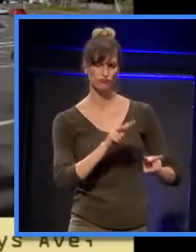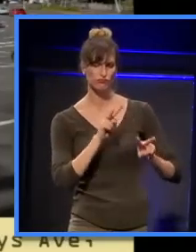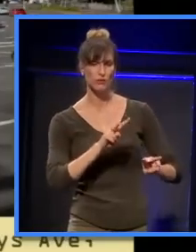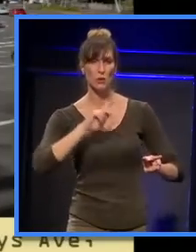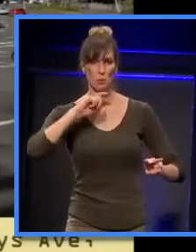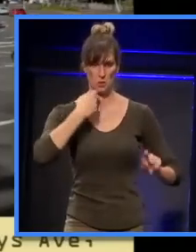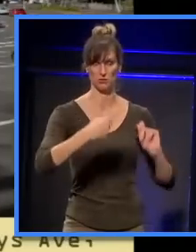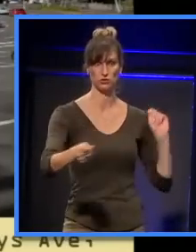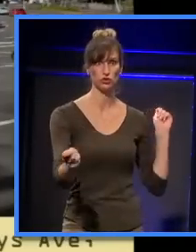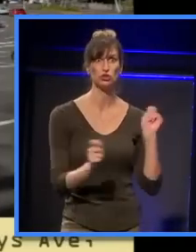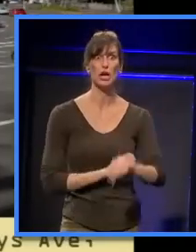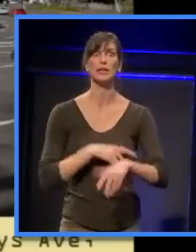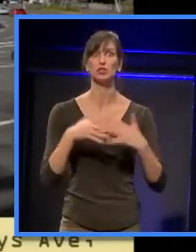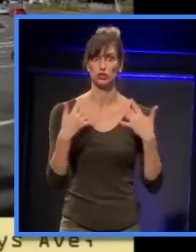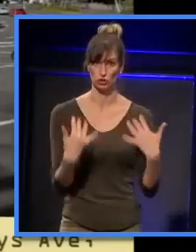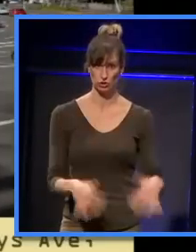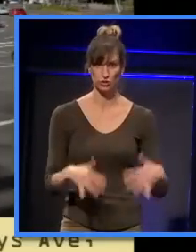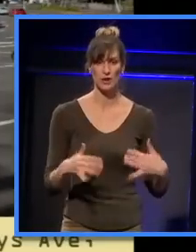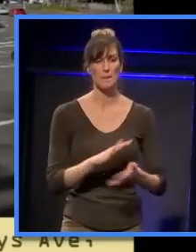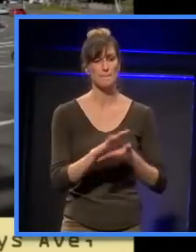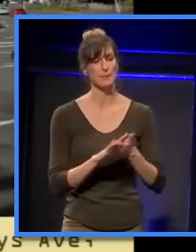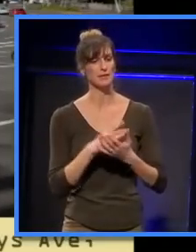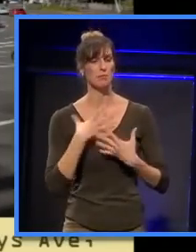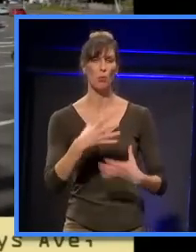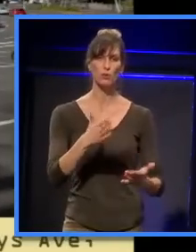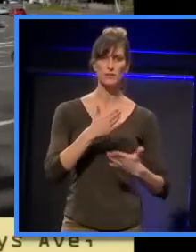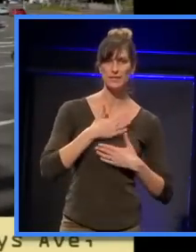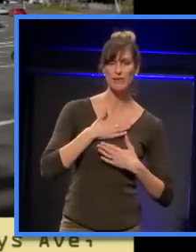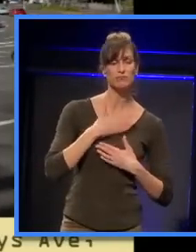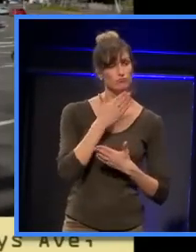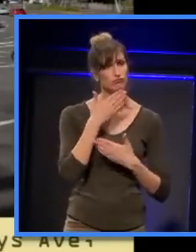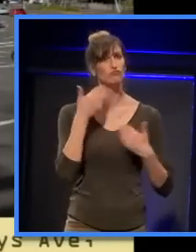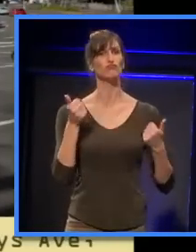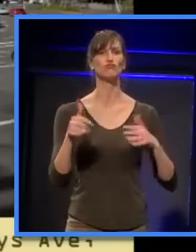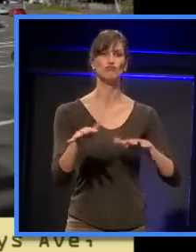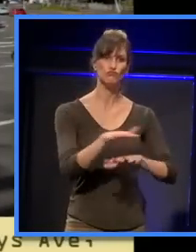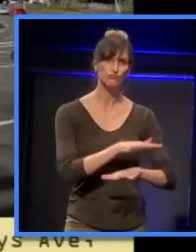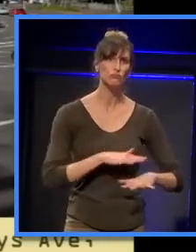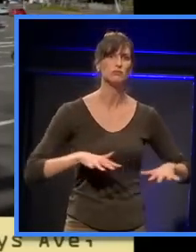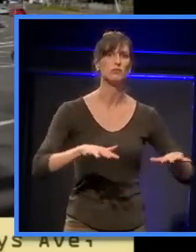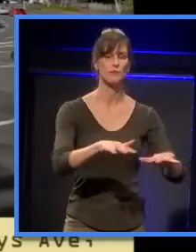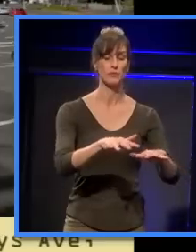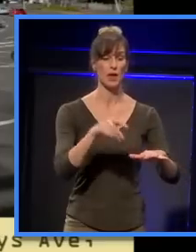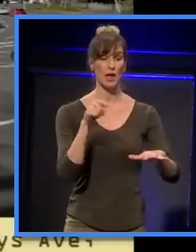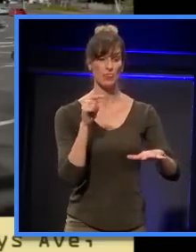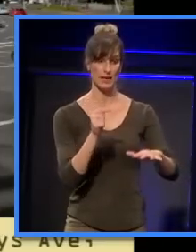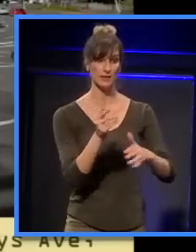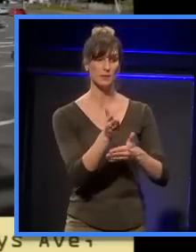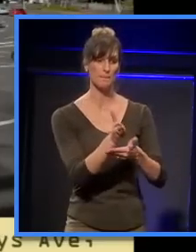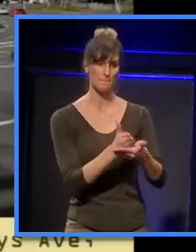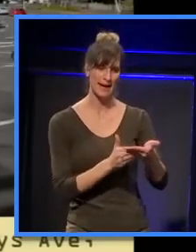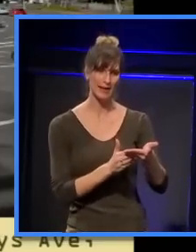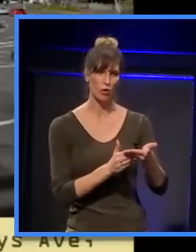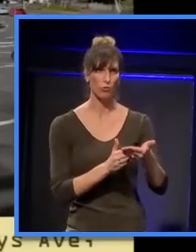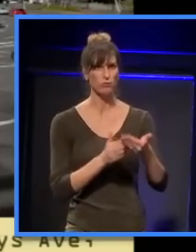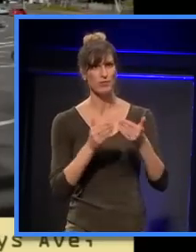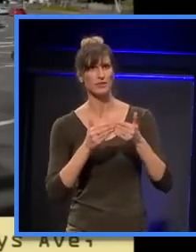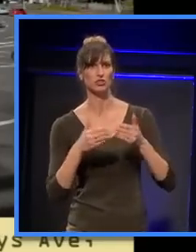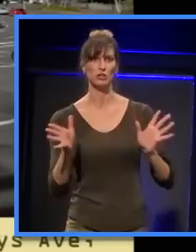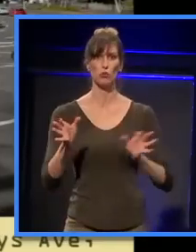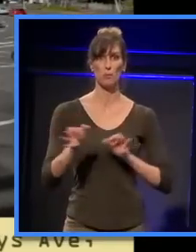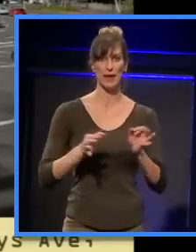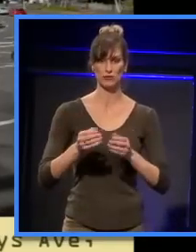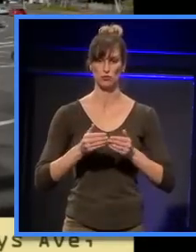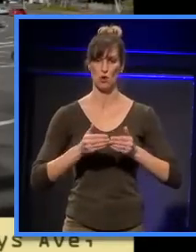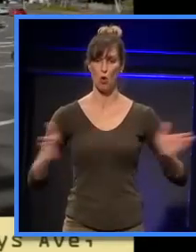significantly redone, lit up, made a much safer and more pleasant place, which will be part of opening up this whole quarter. Because